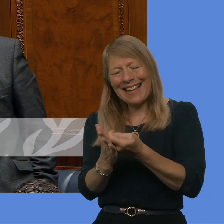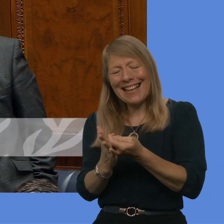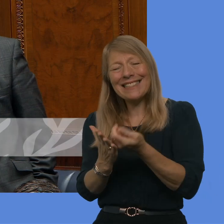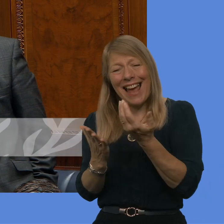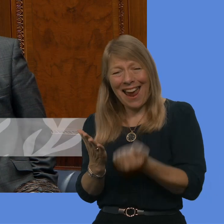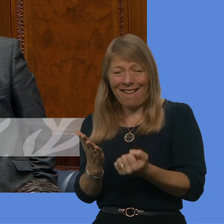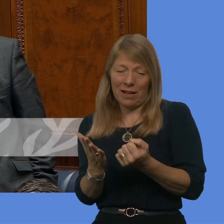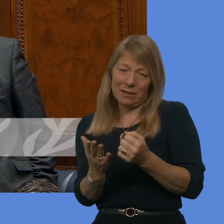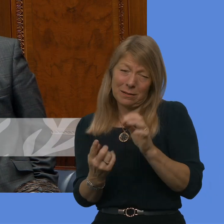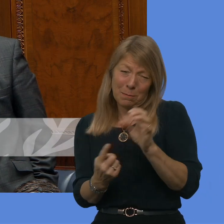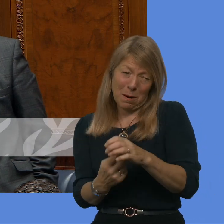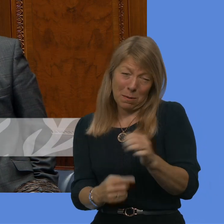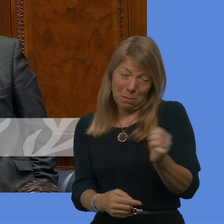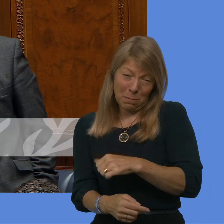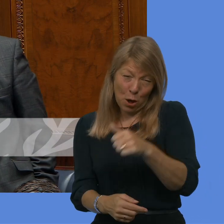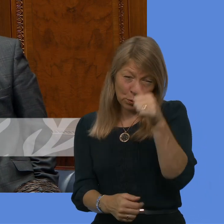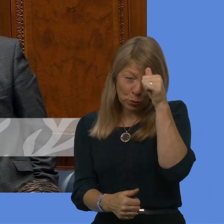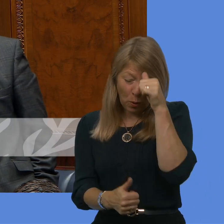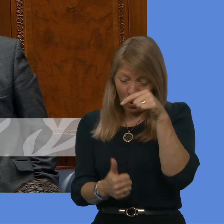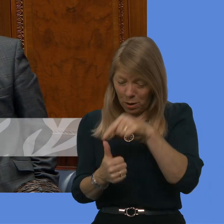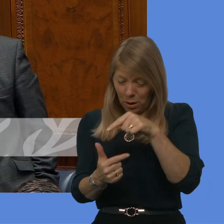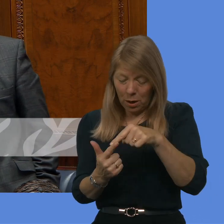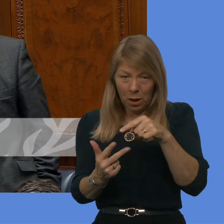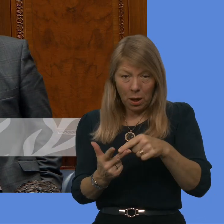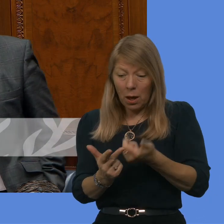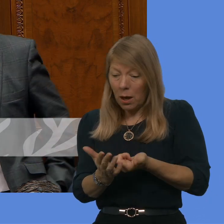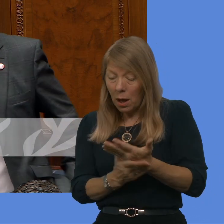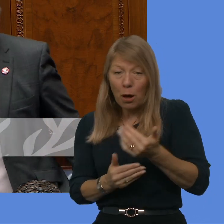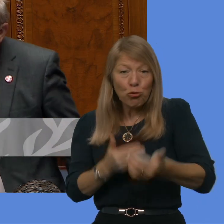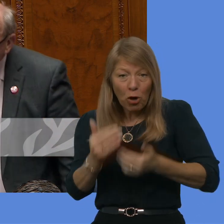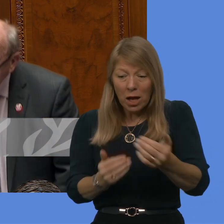cost of these bodies. What is that estimate?